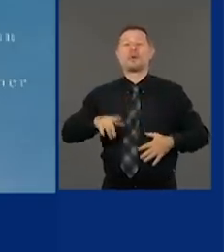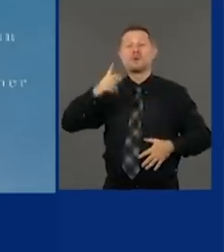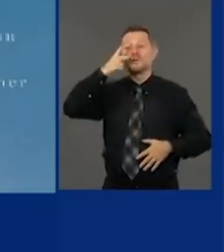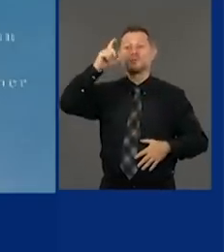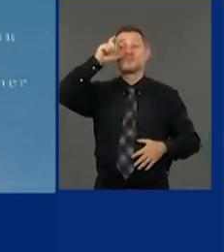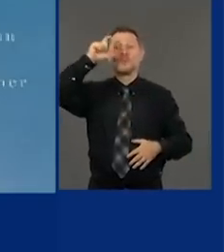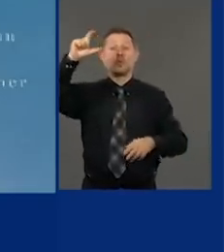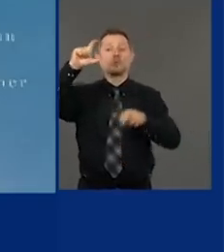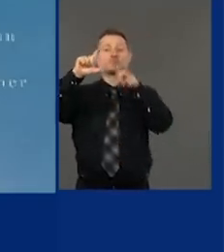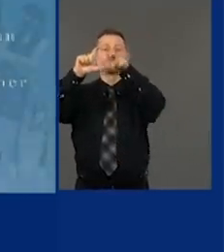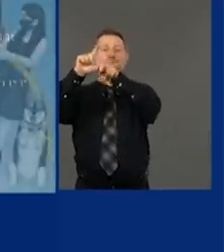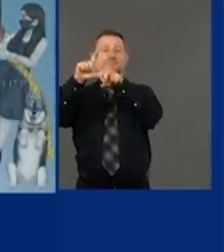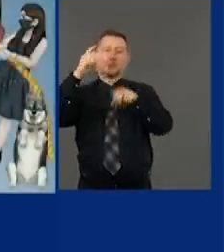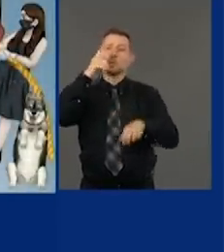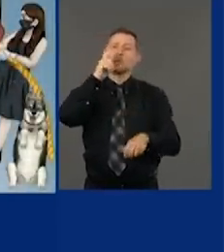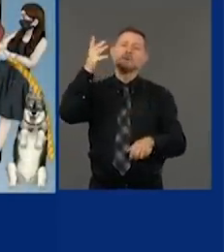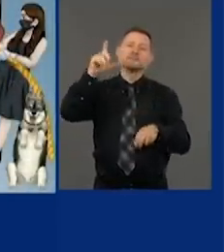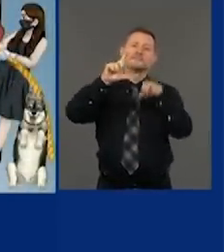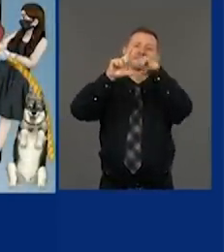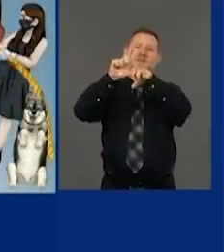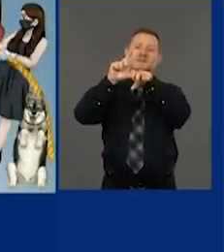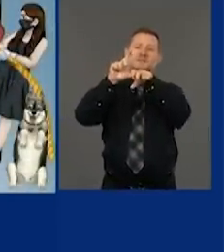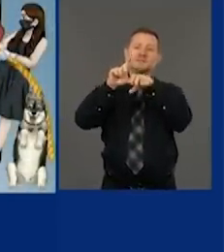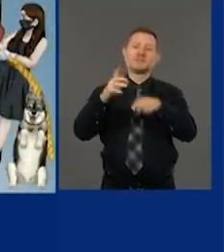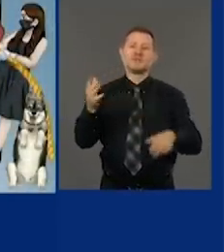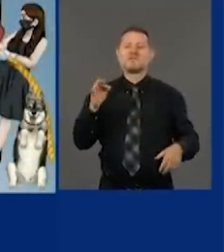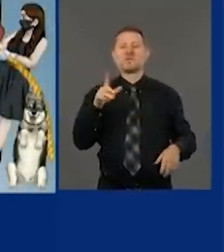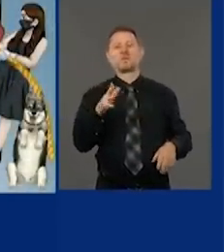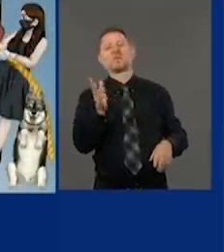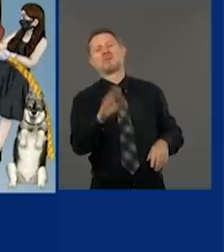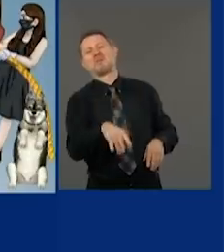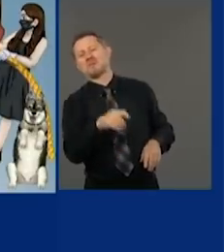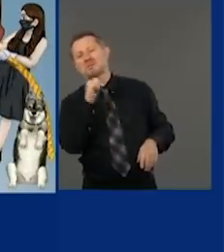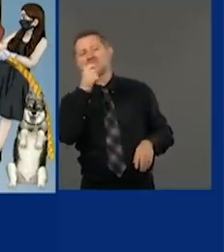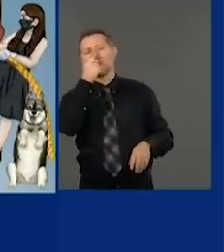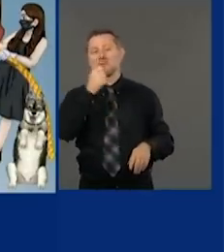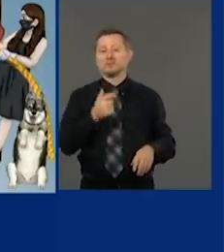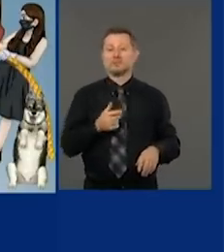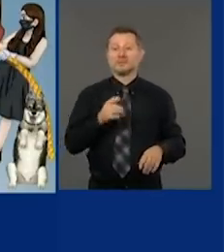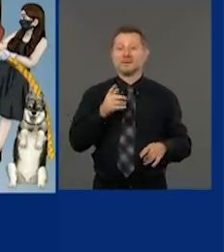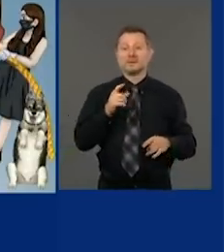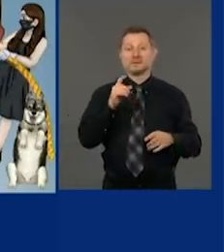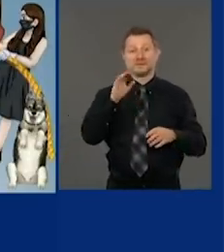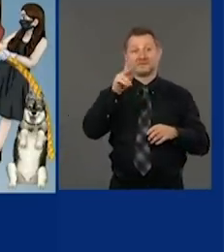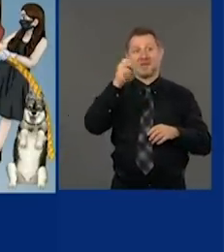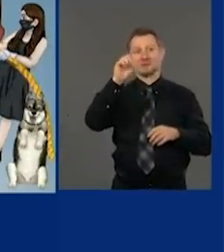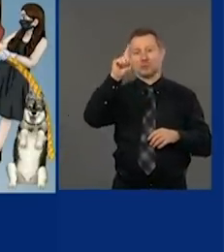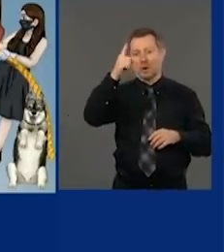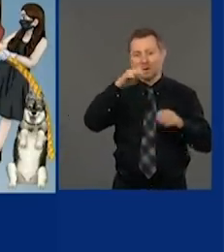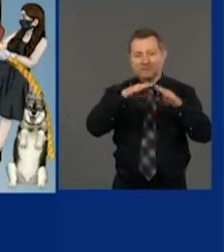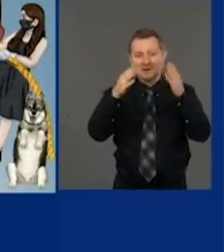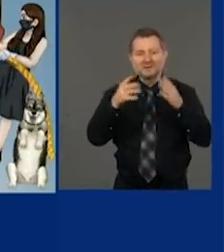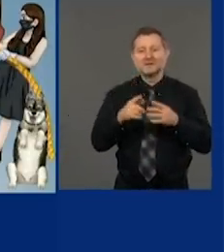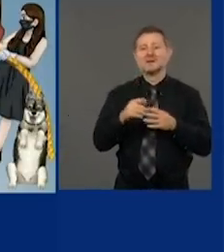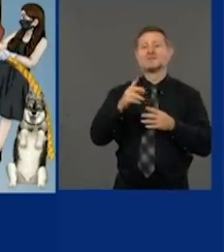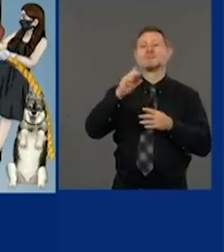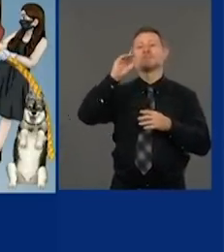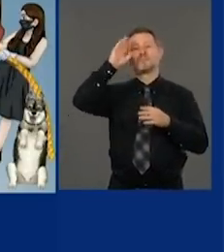just the flu. Phase 1, we're now coming down the other side. Boyfriend Cliff is there.